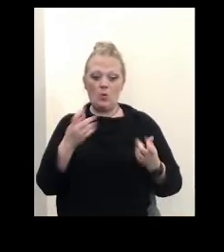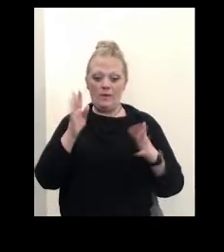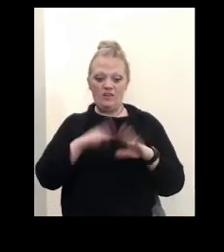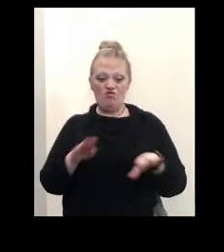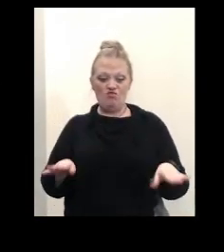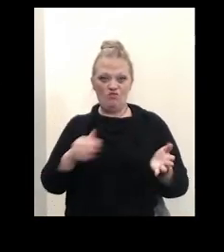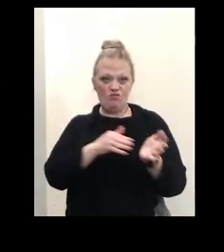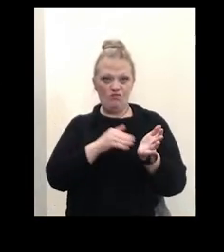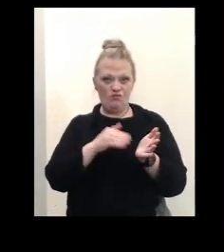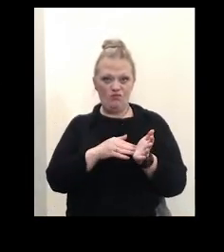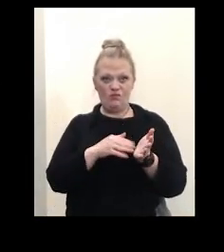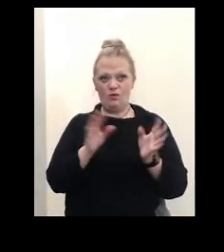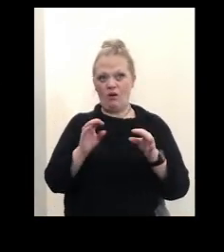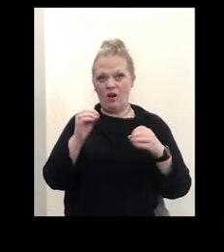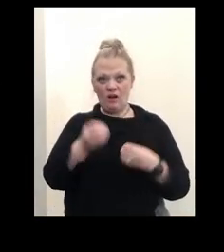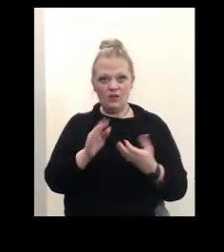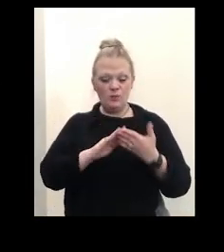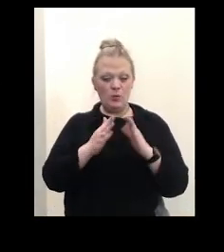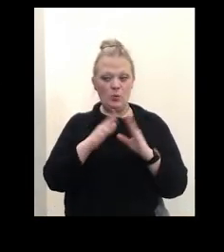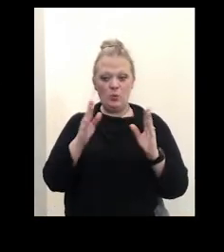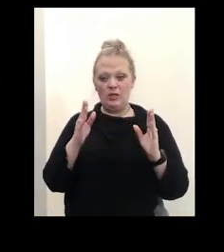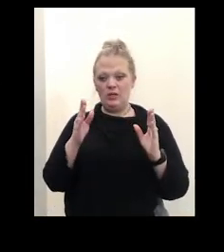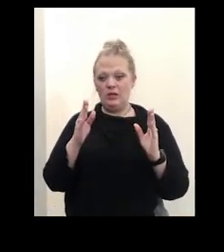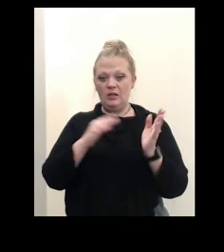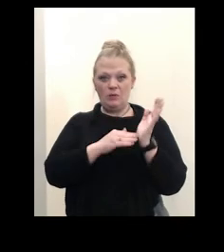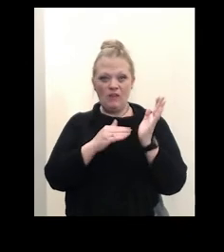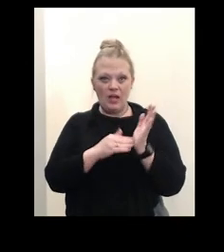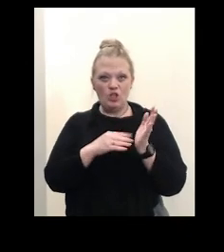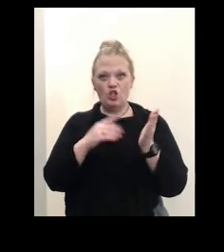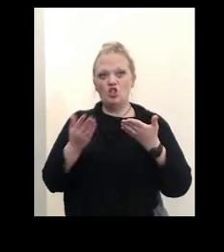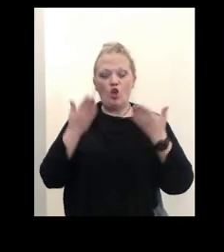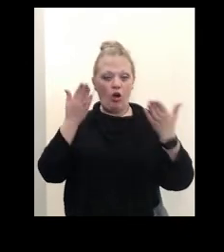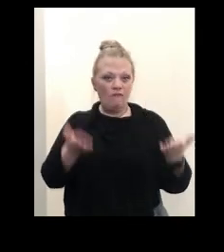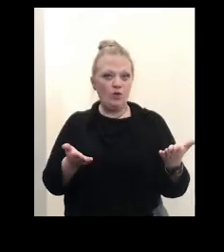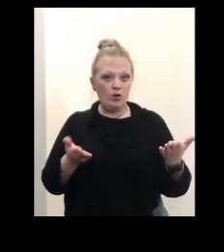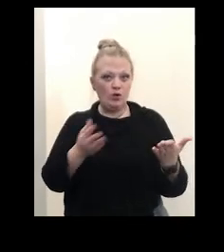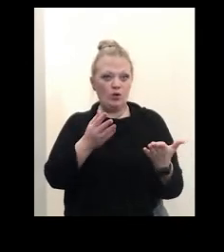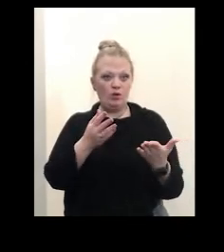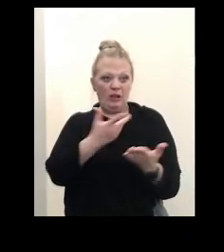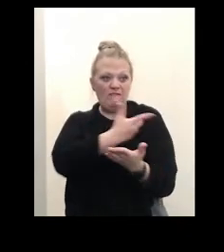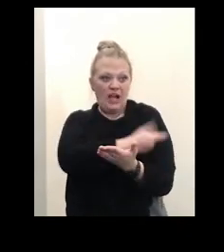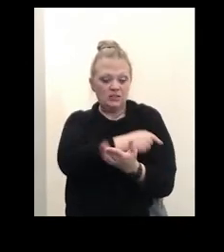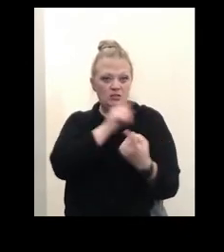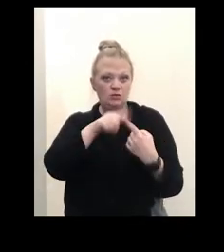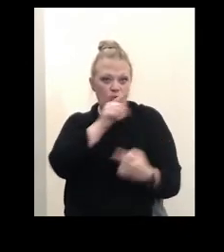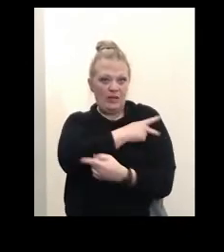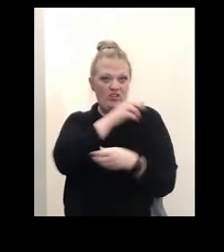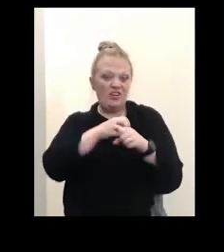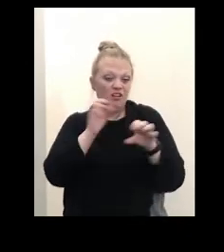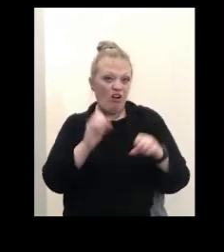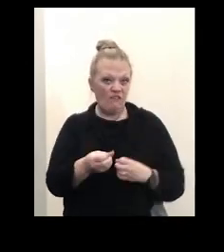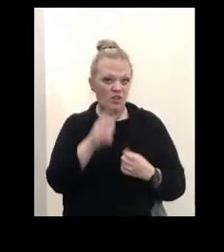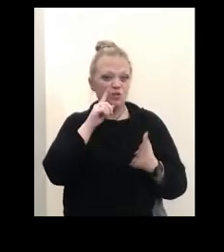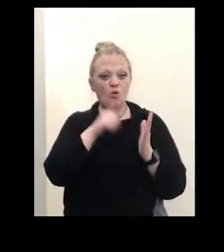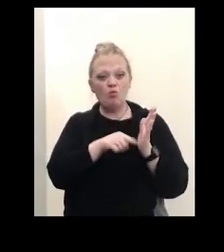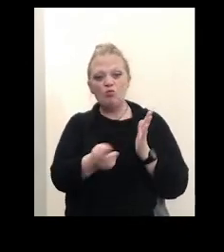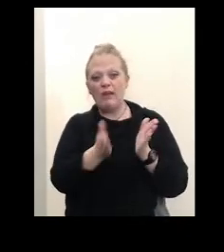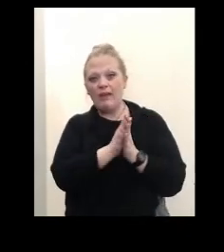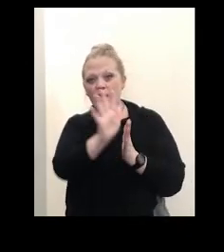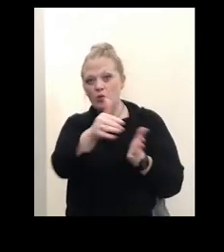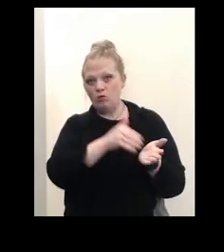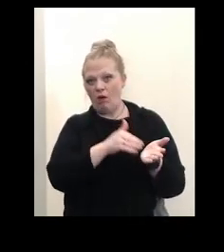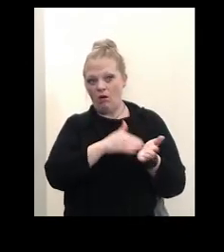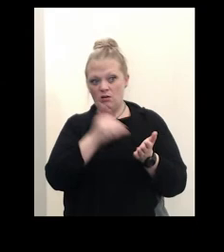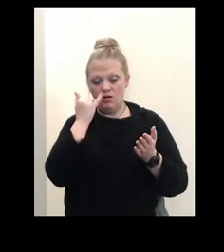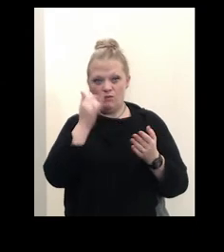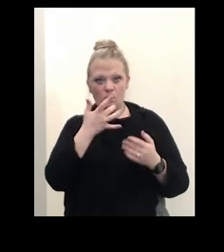and and community providers are offering the vaccine to their patients in their offices so check with your provider if that's a place where you'd rather get a